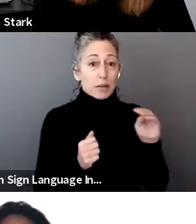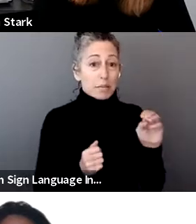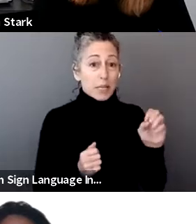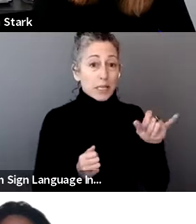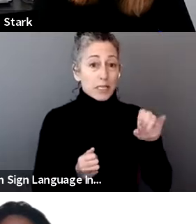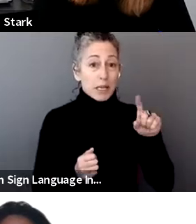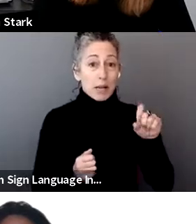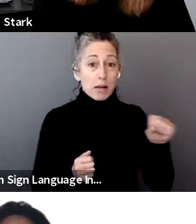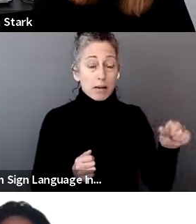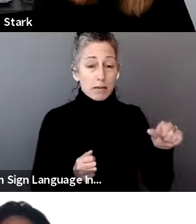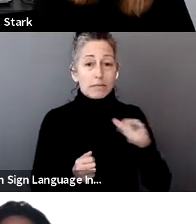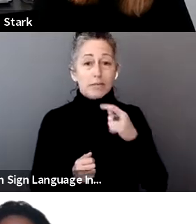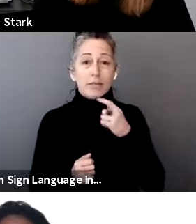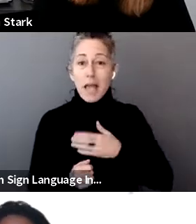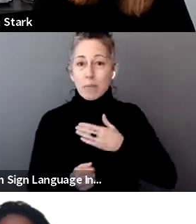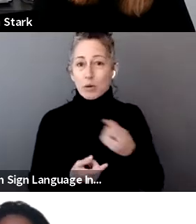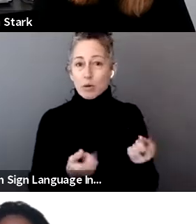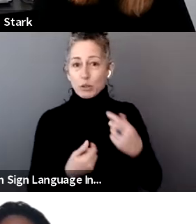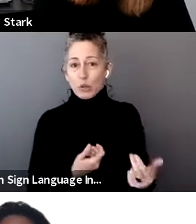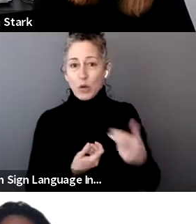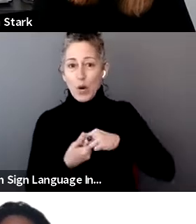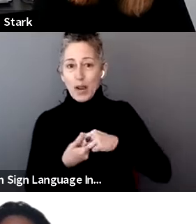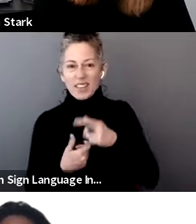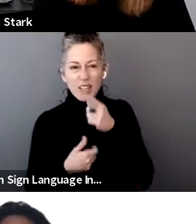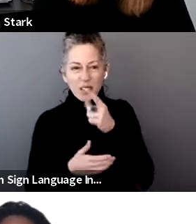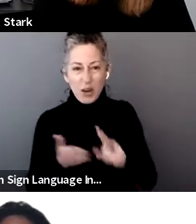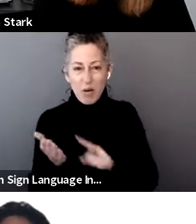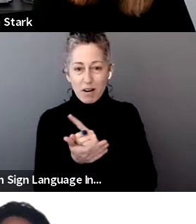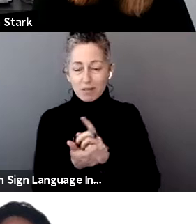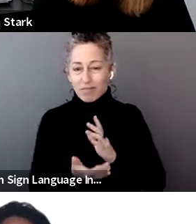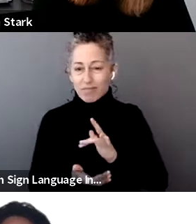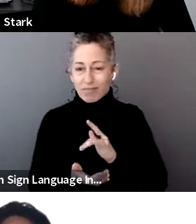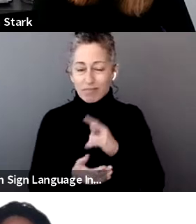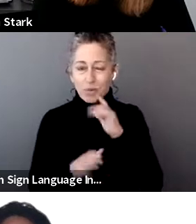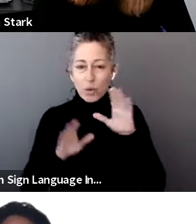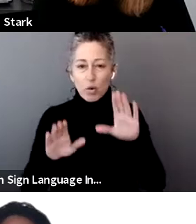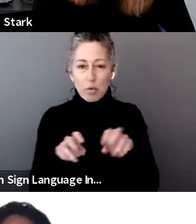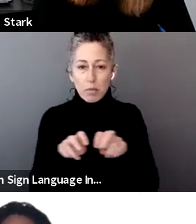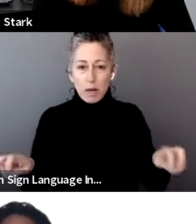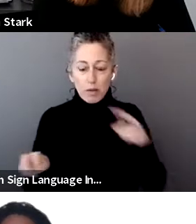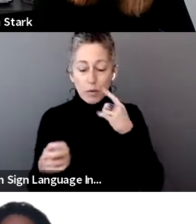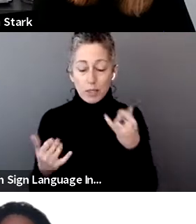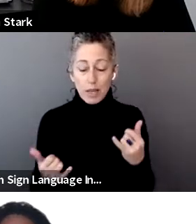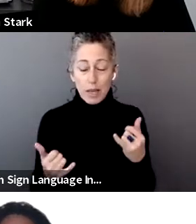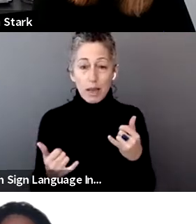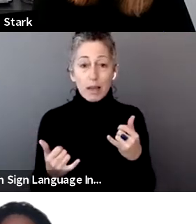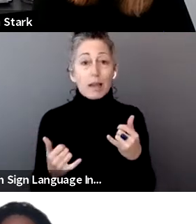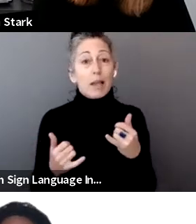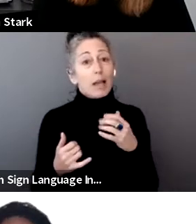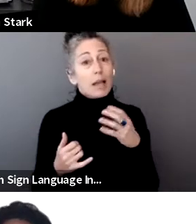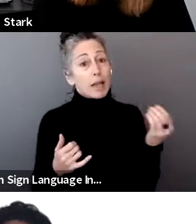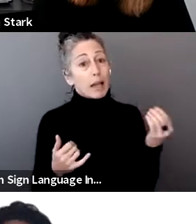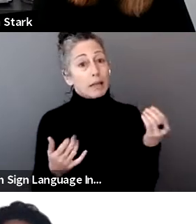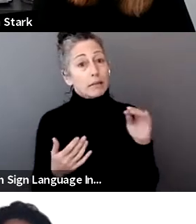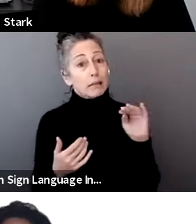that you were able to join us during your lunch hour. We have a really great panel on today and how befitting because it is